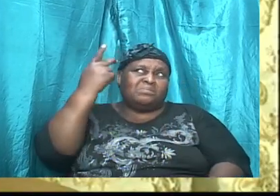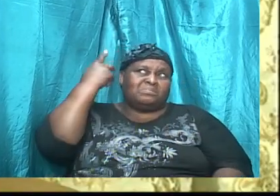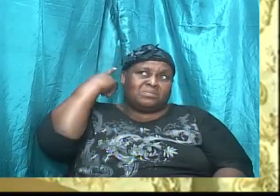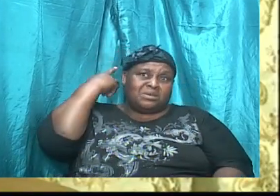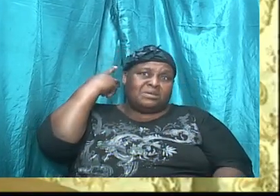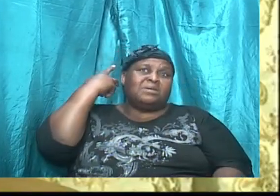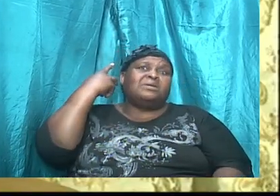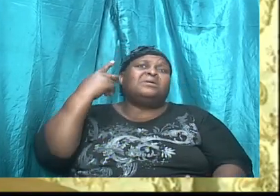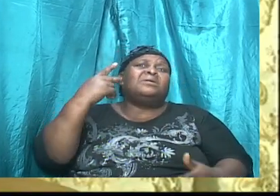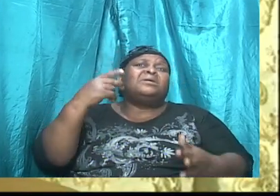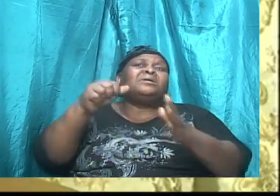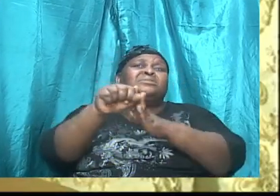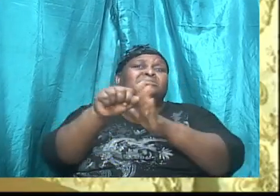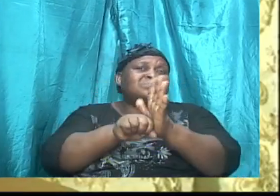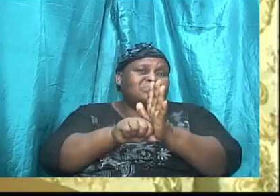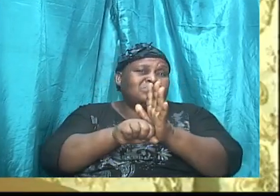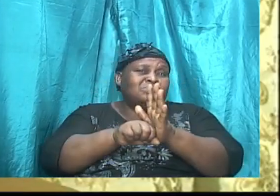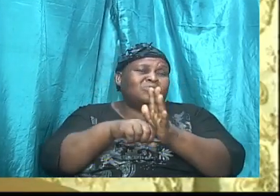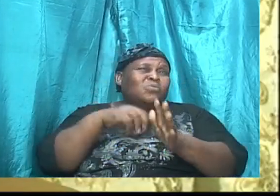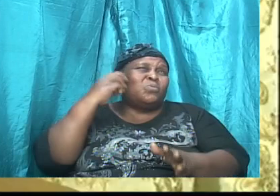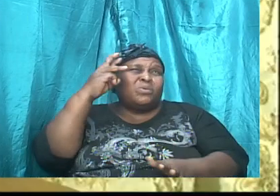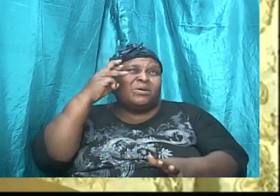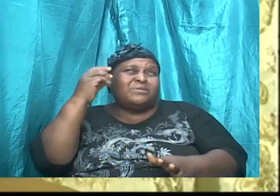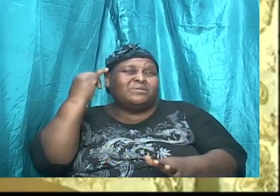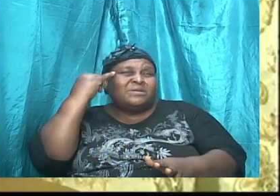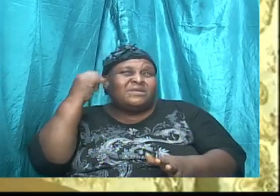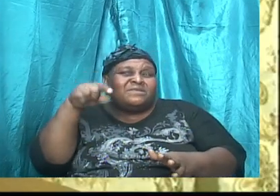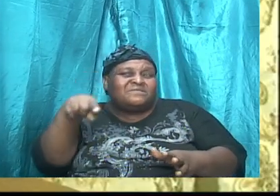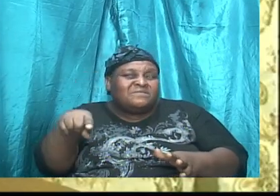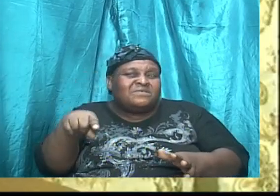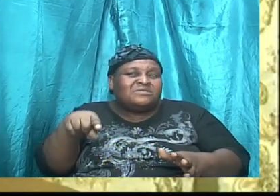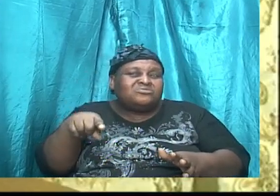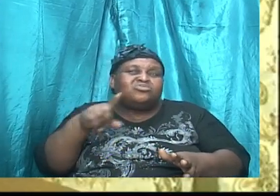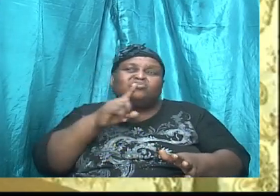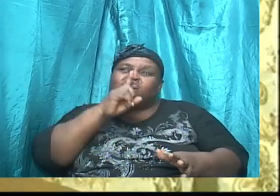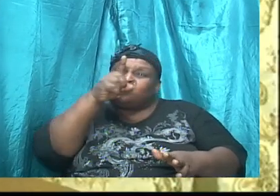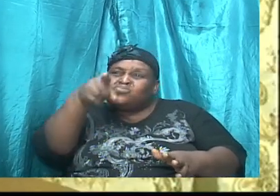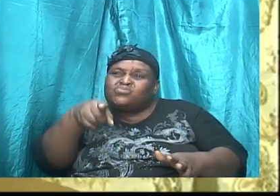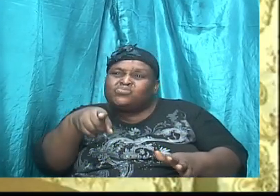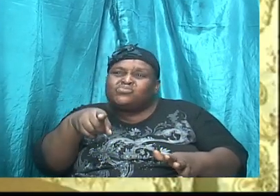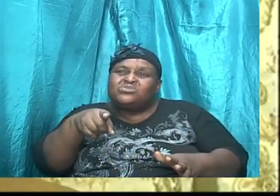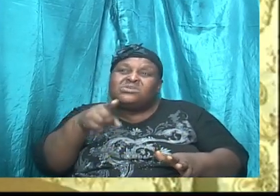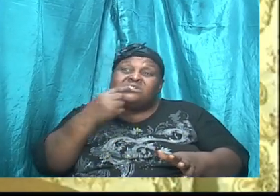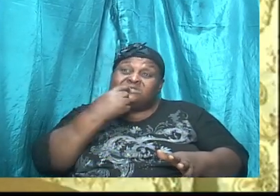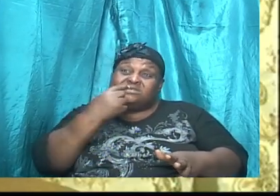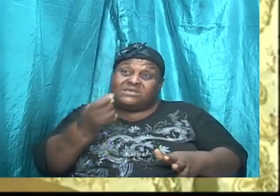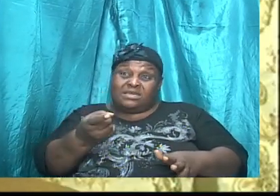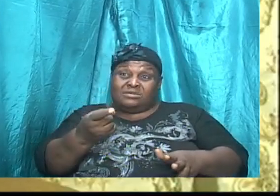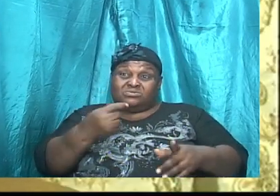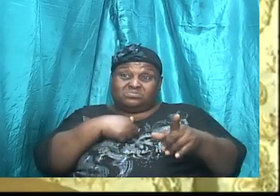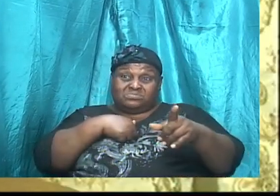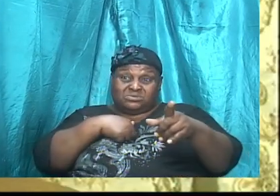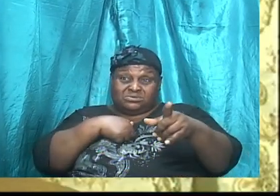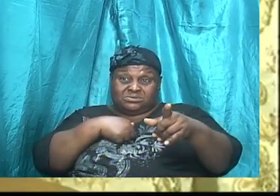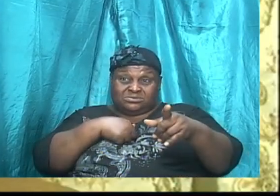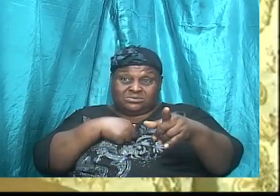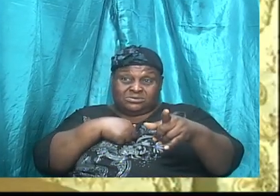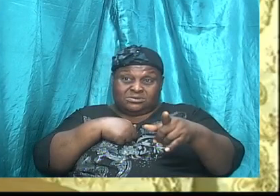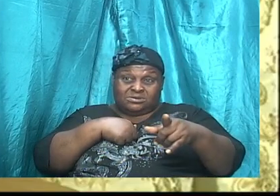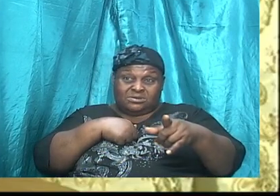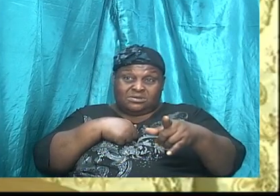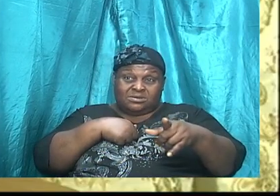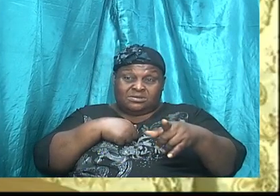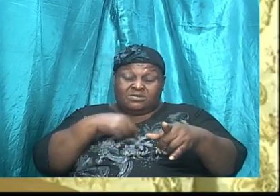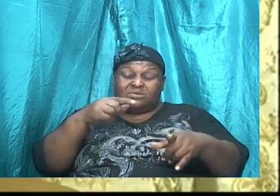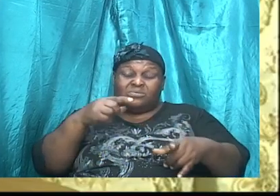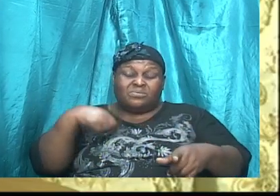I wonder if this is true, if this is a true statement to make. Because we find there were